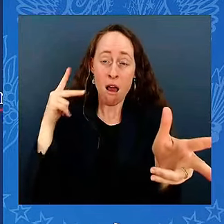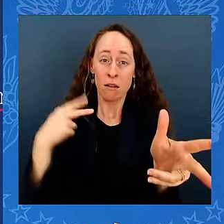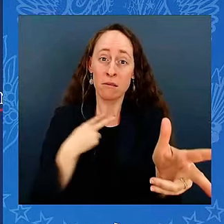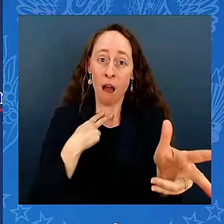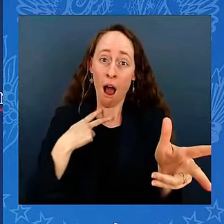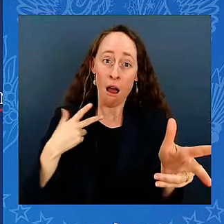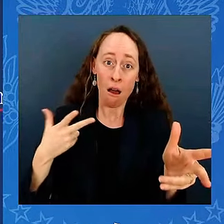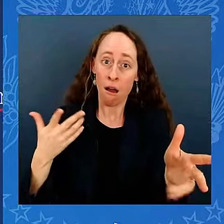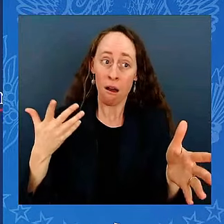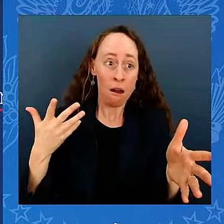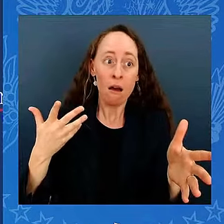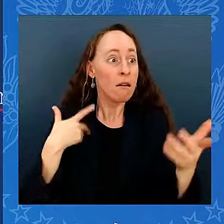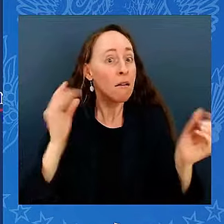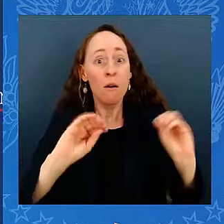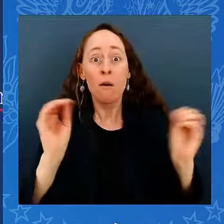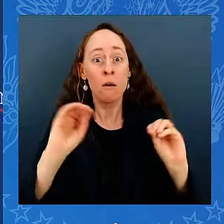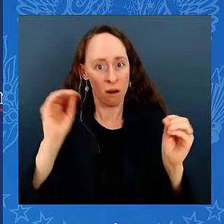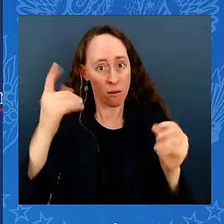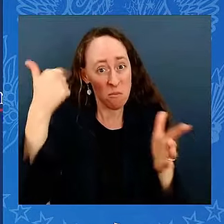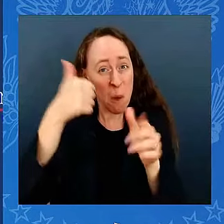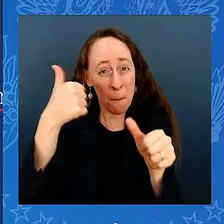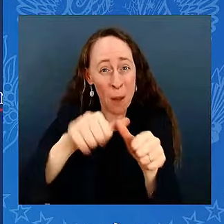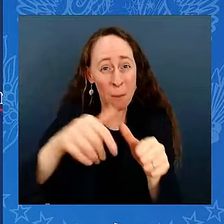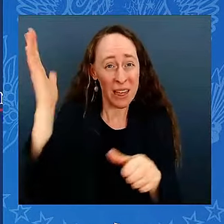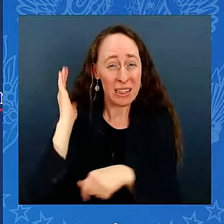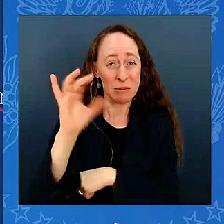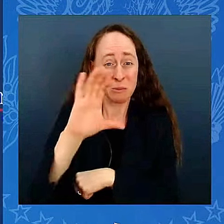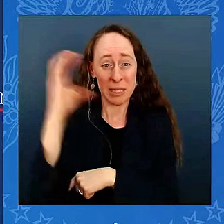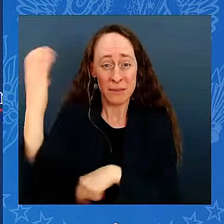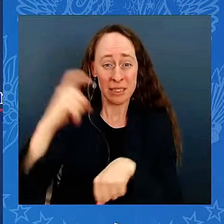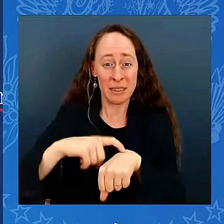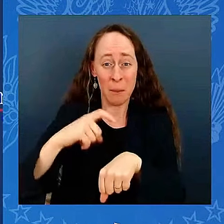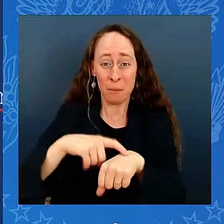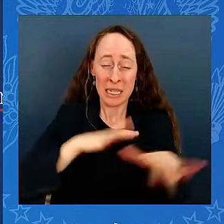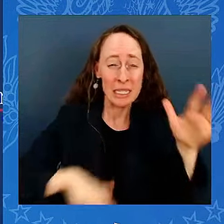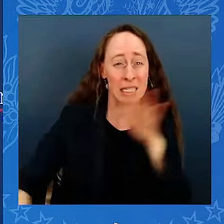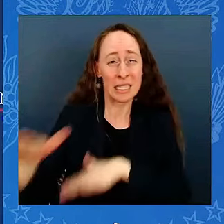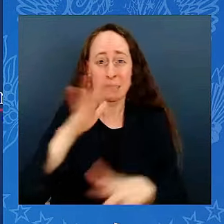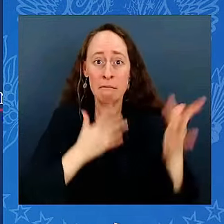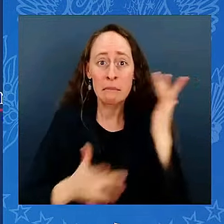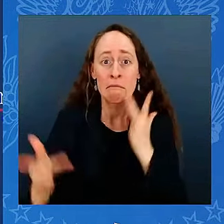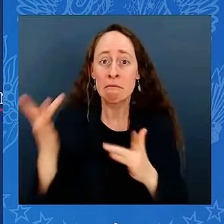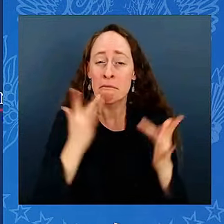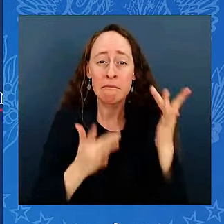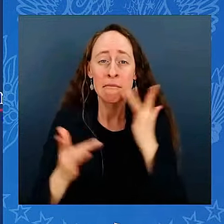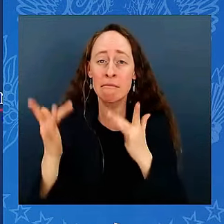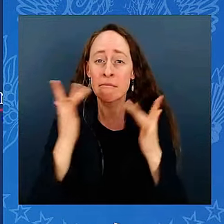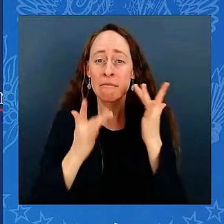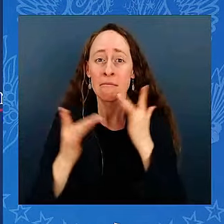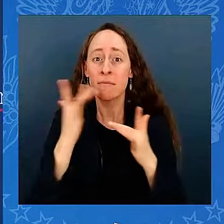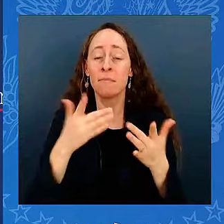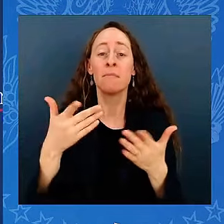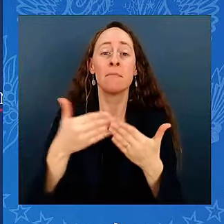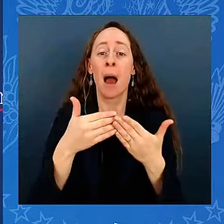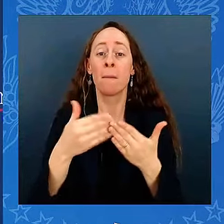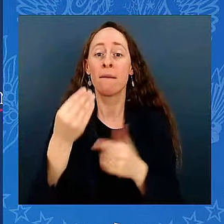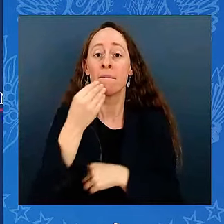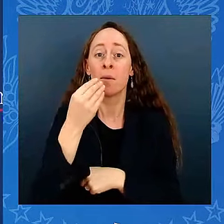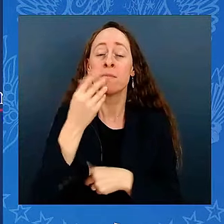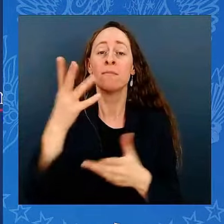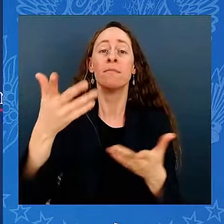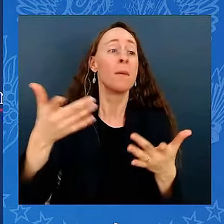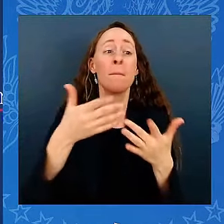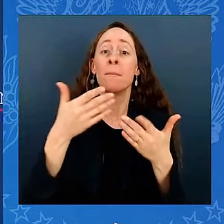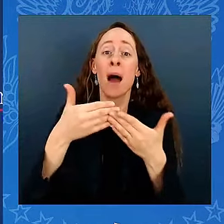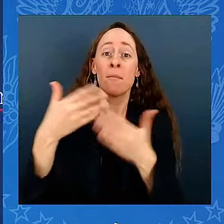Remember that? Remember the shortage of baby formula and the crisis that caused? Well, we got supply chains back to normal.